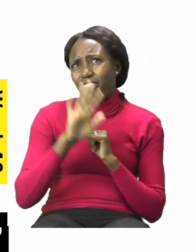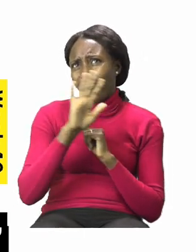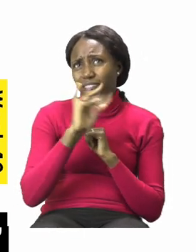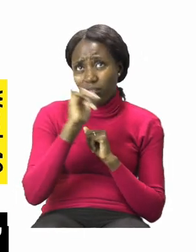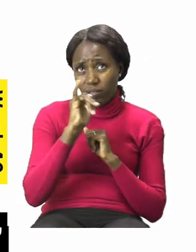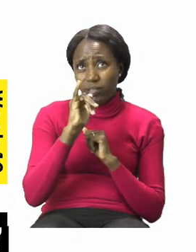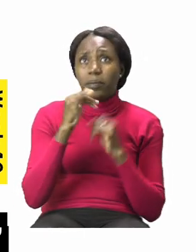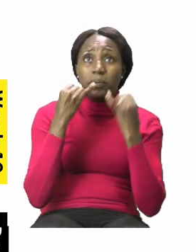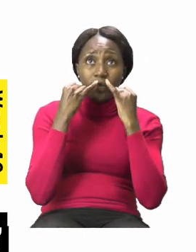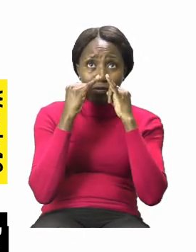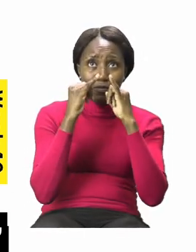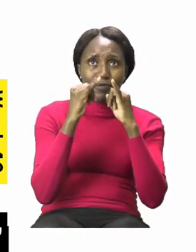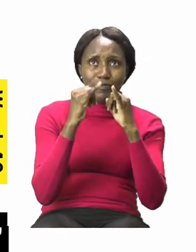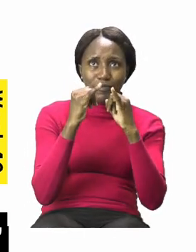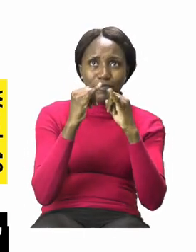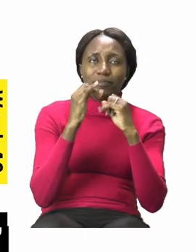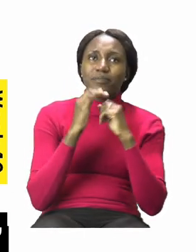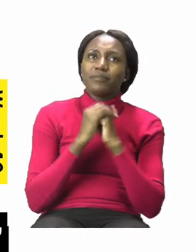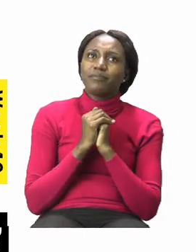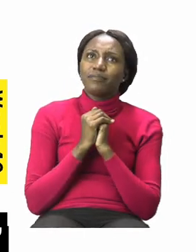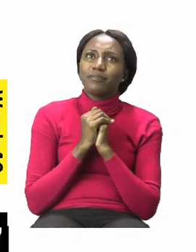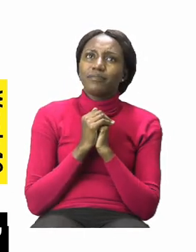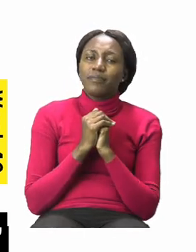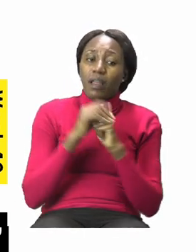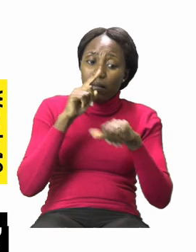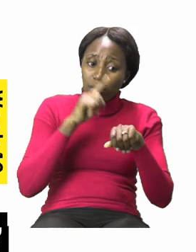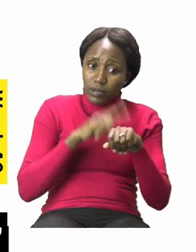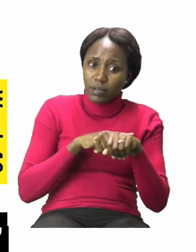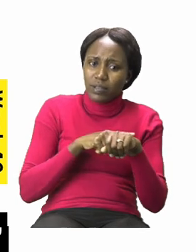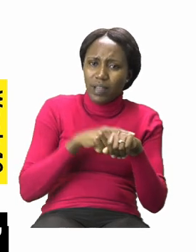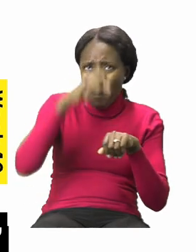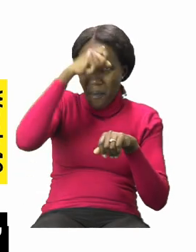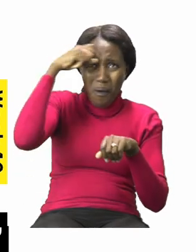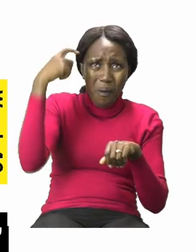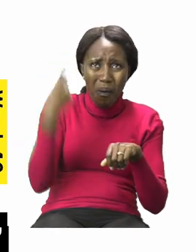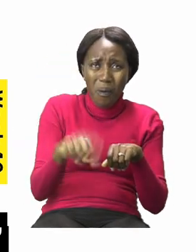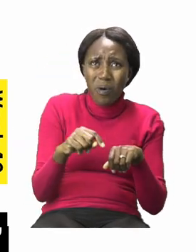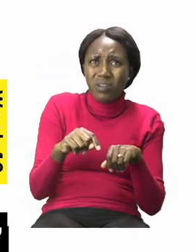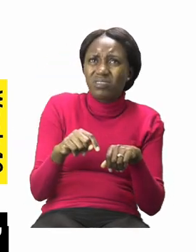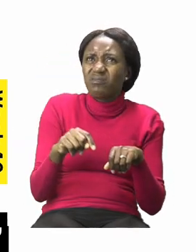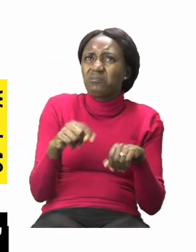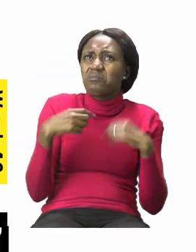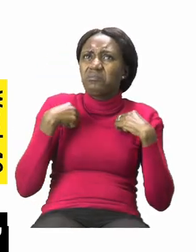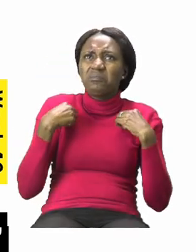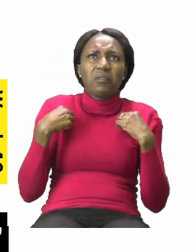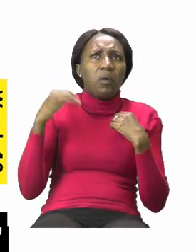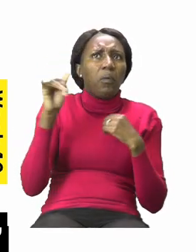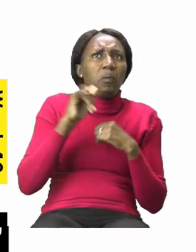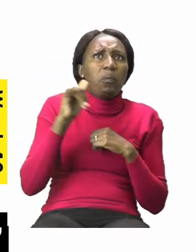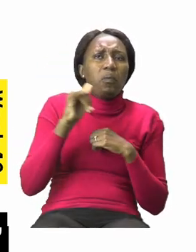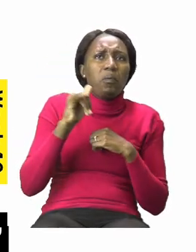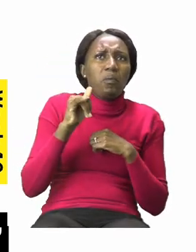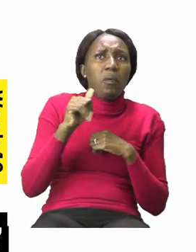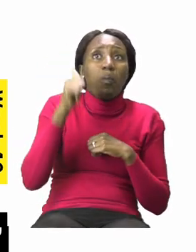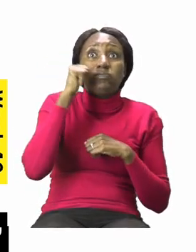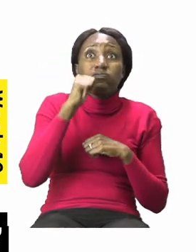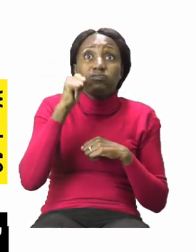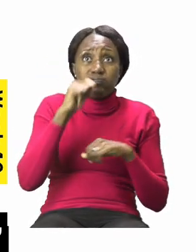are going to colour the clothes we wear in summer and we are going to colour them yellow.